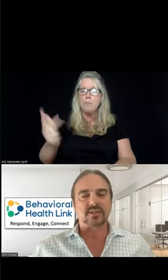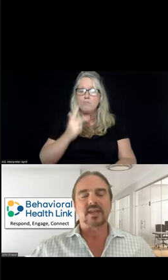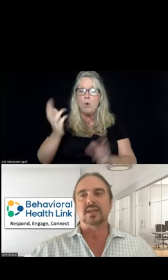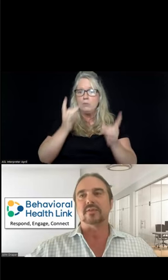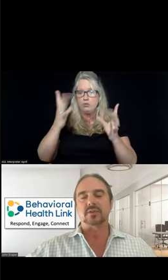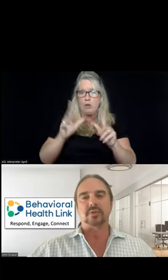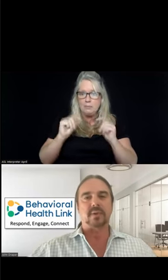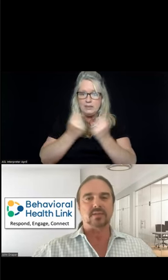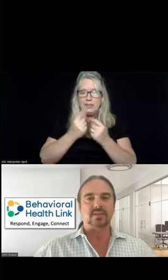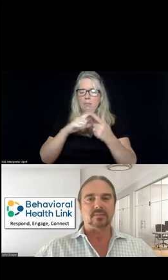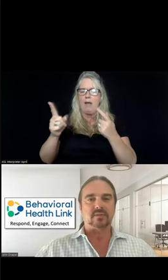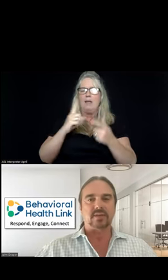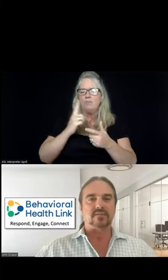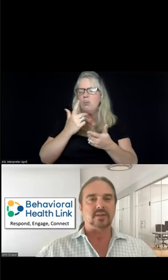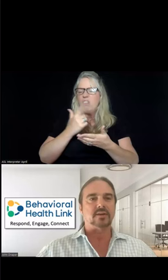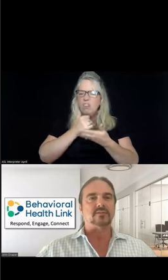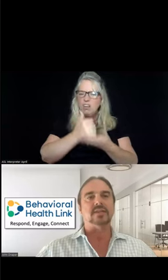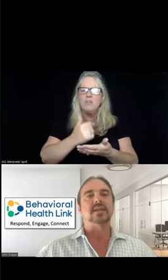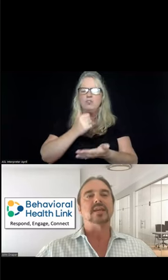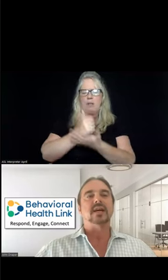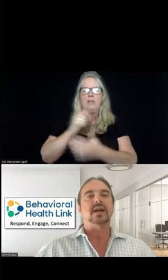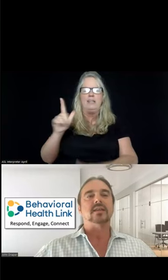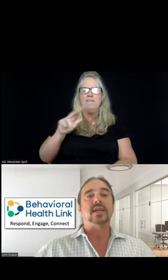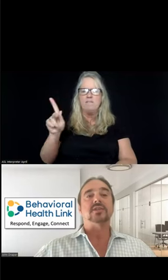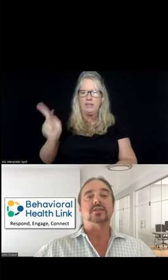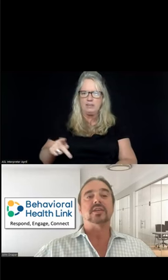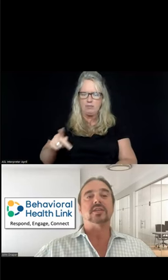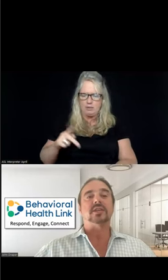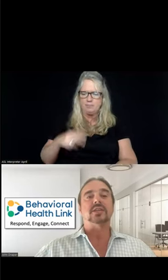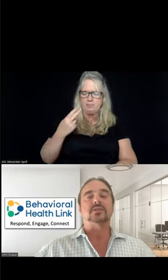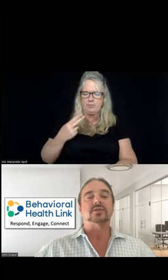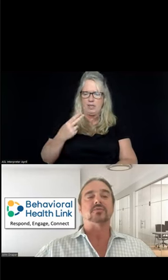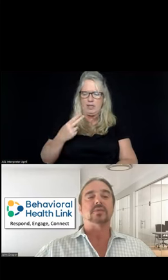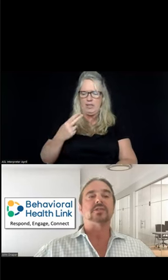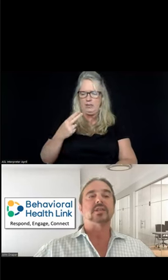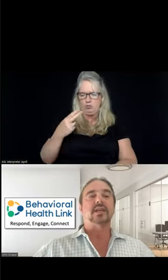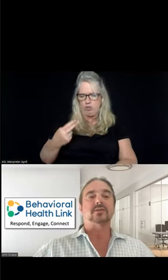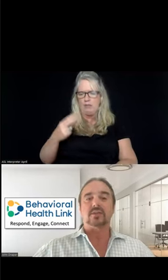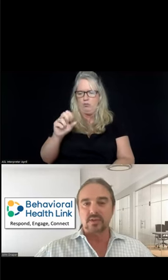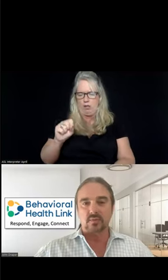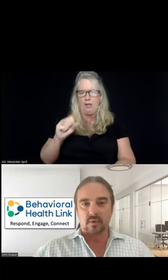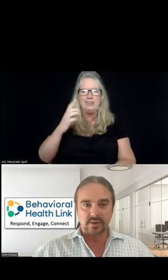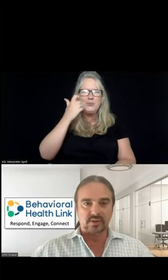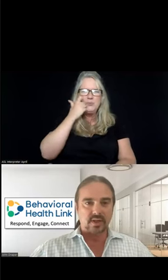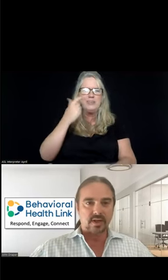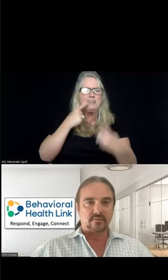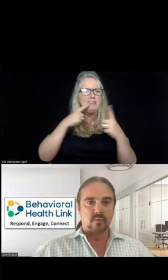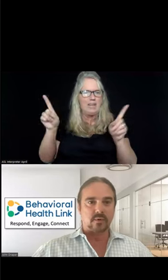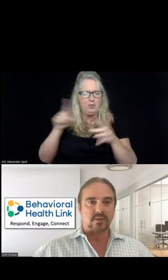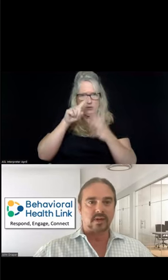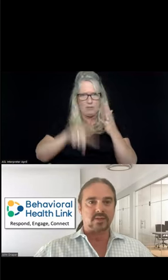crisis intervention response teams in Philadelphia. HHS just recently announced these awards